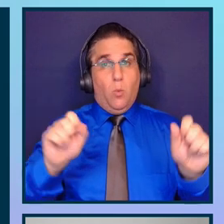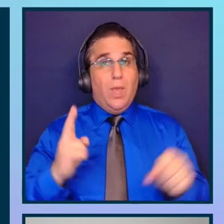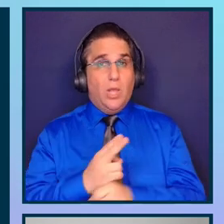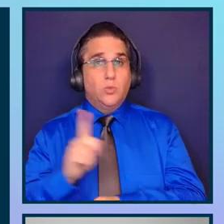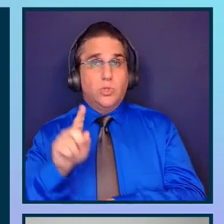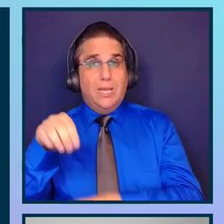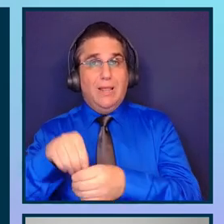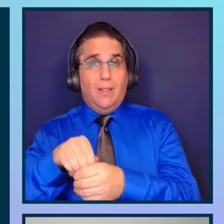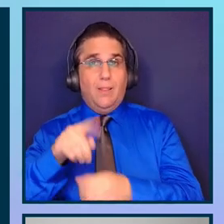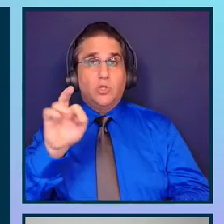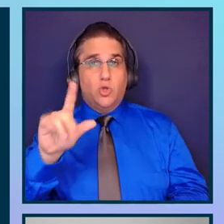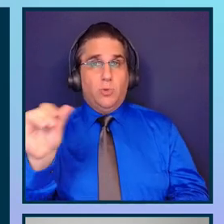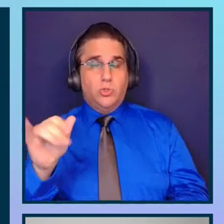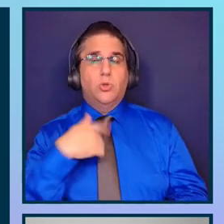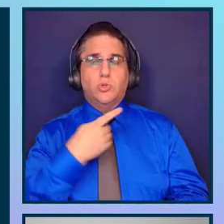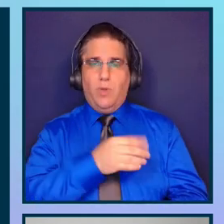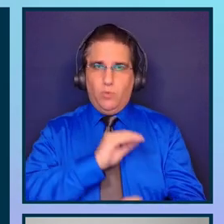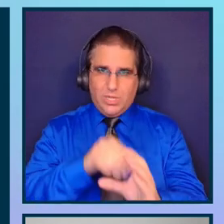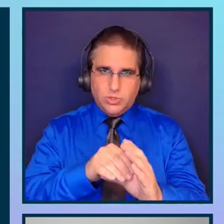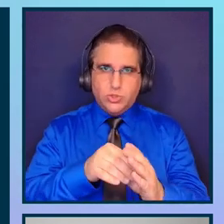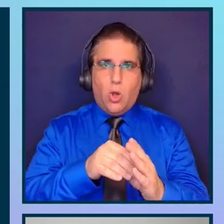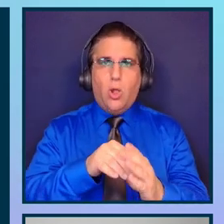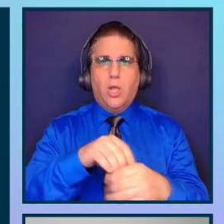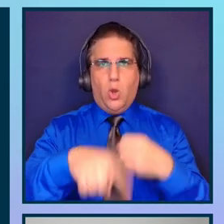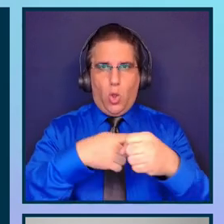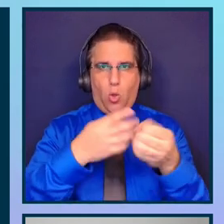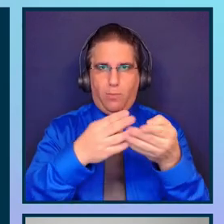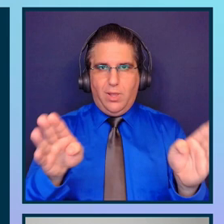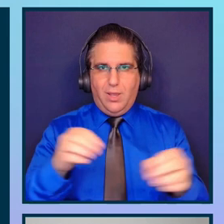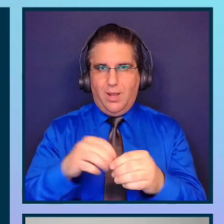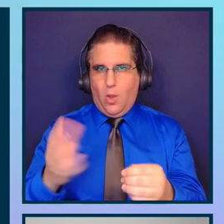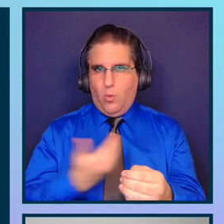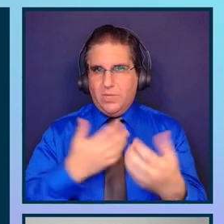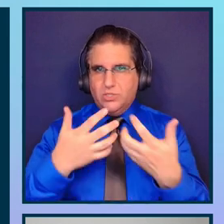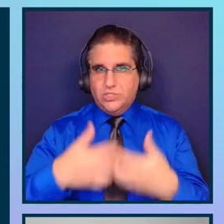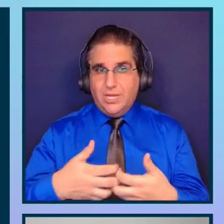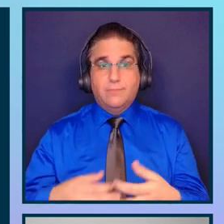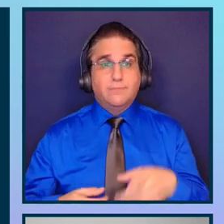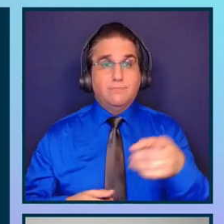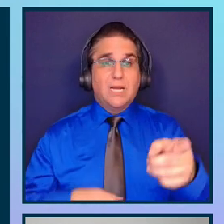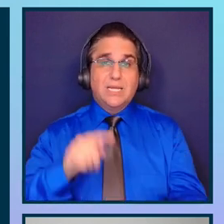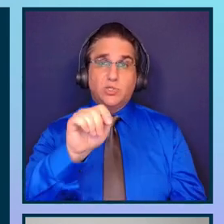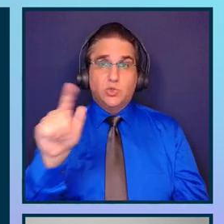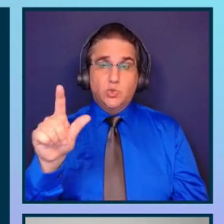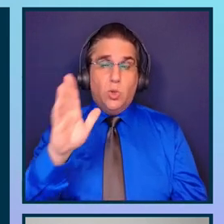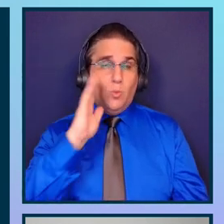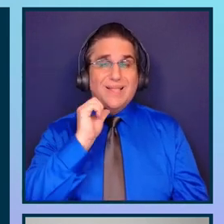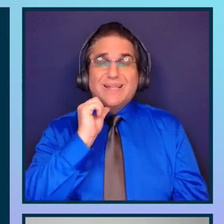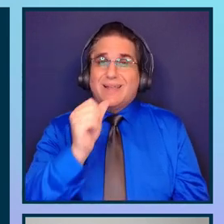we need to install it globally in our machine. And in this case, this tool is not going to run a